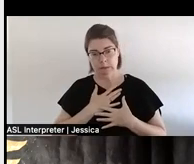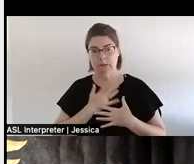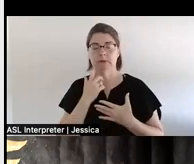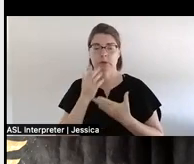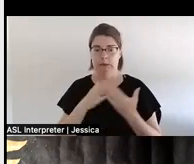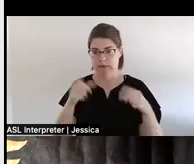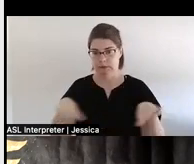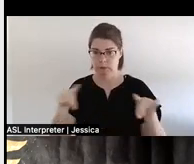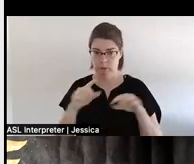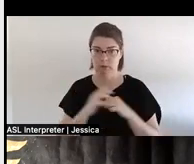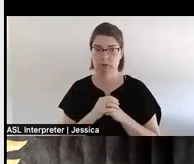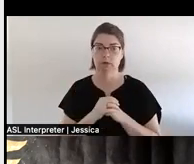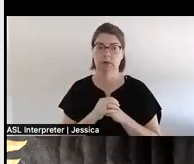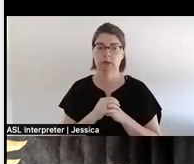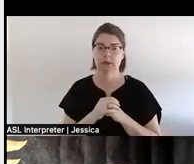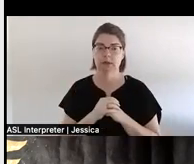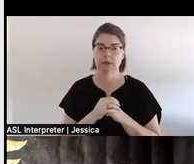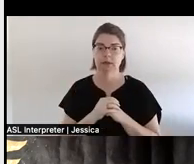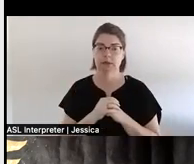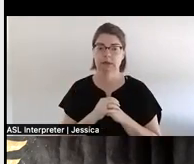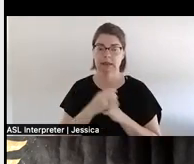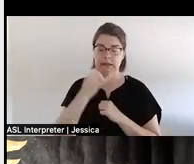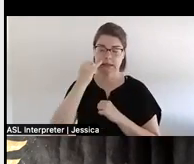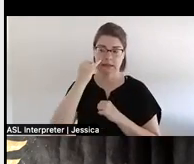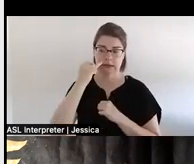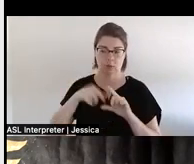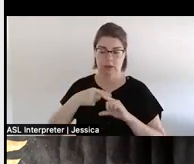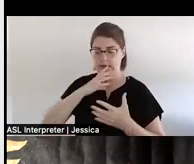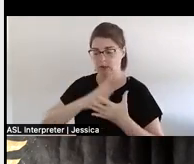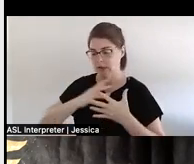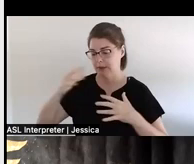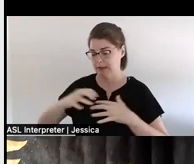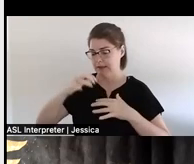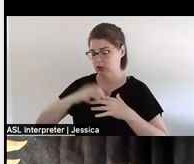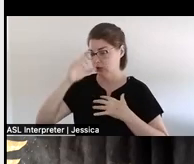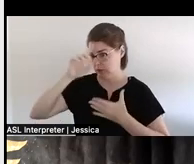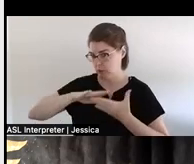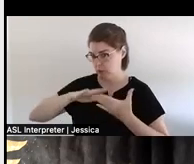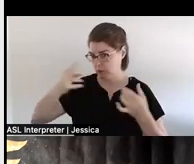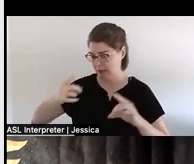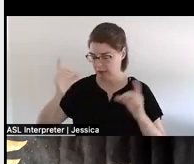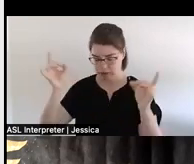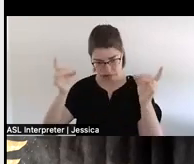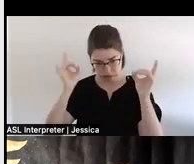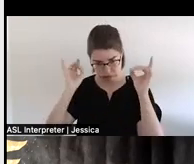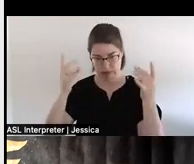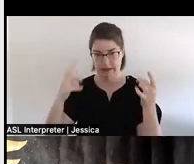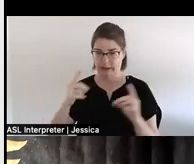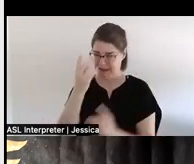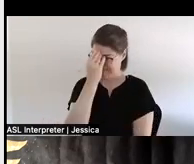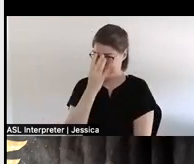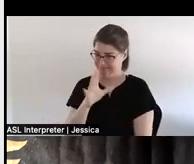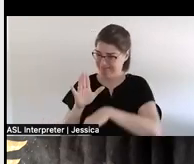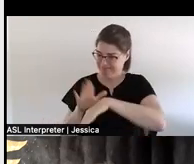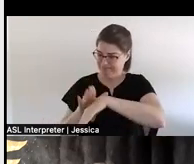Especially in speaking to Indian residential schools and the atrocities that happened there. And